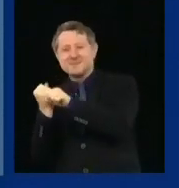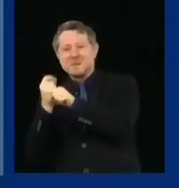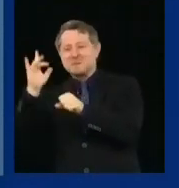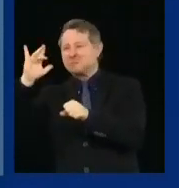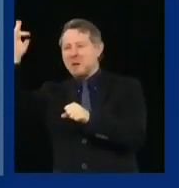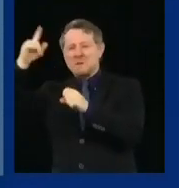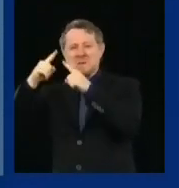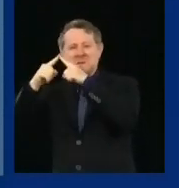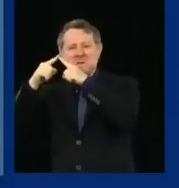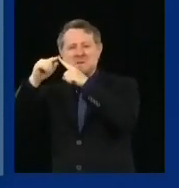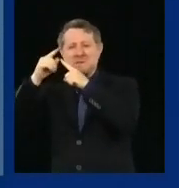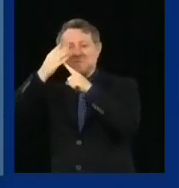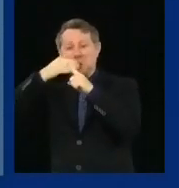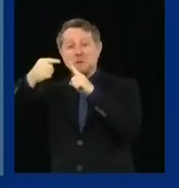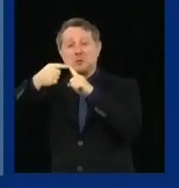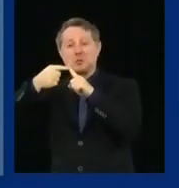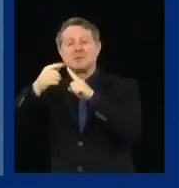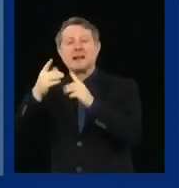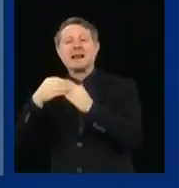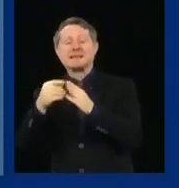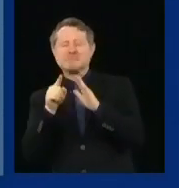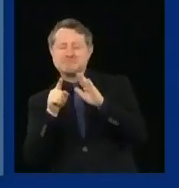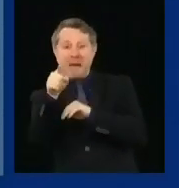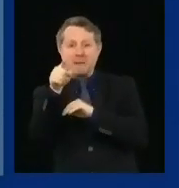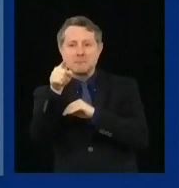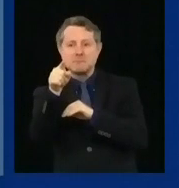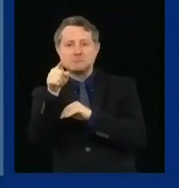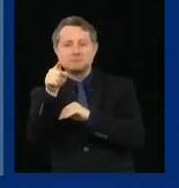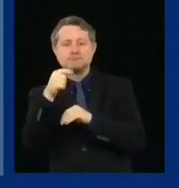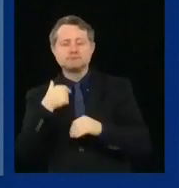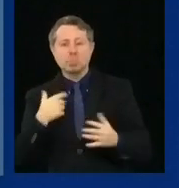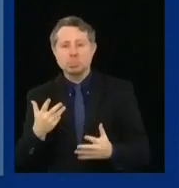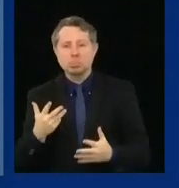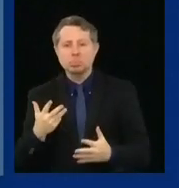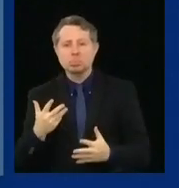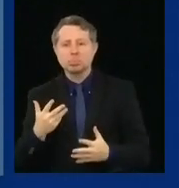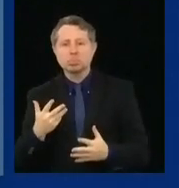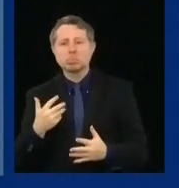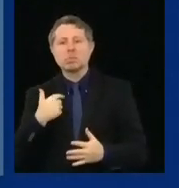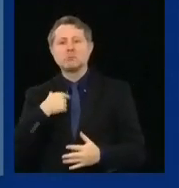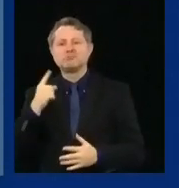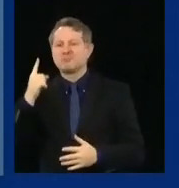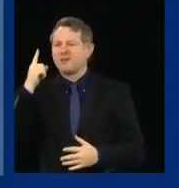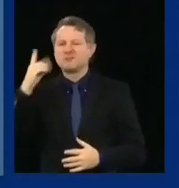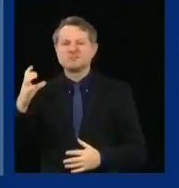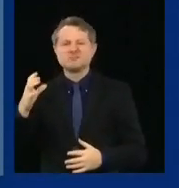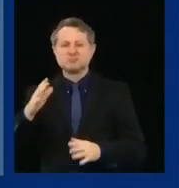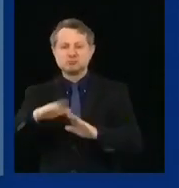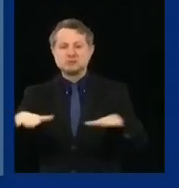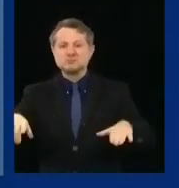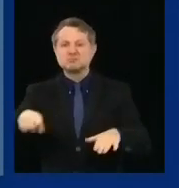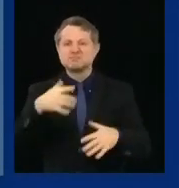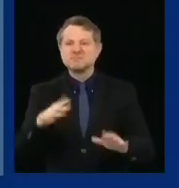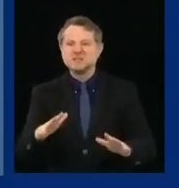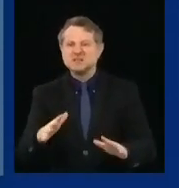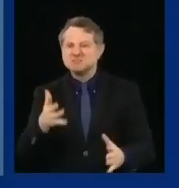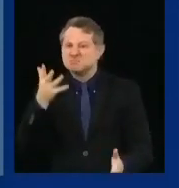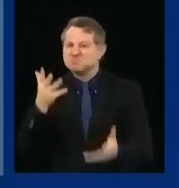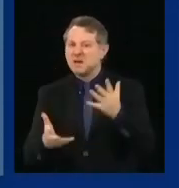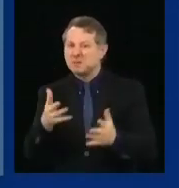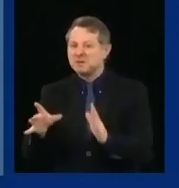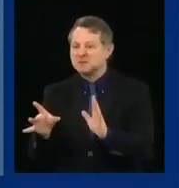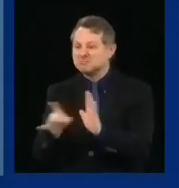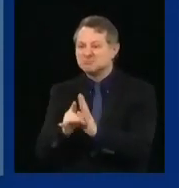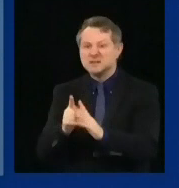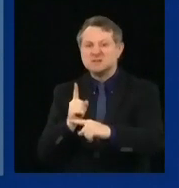where children who may have been infected with the COVID virus show symptoms